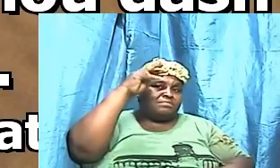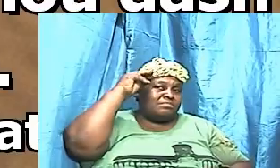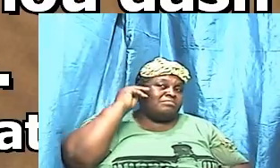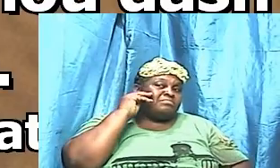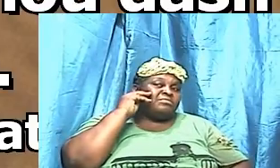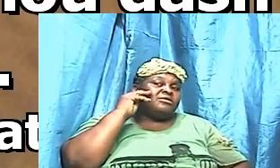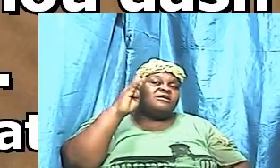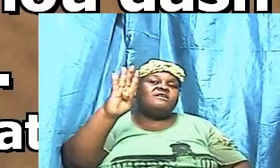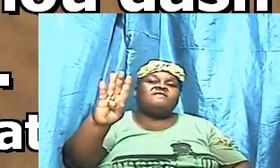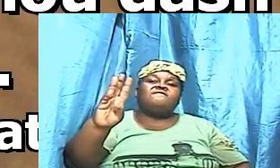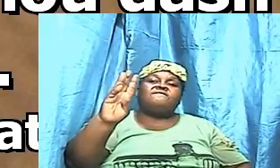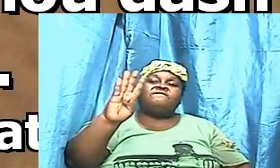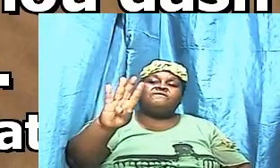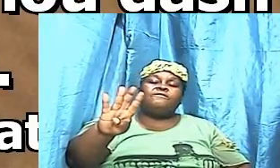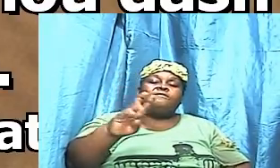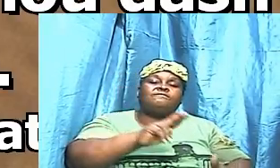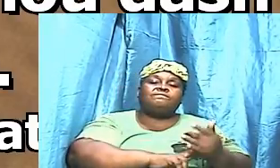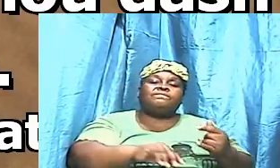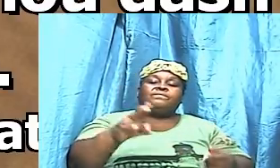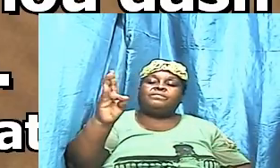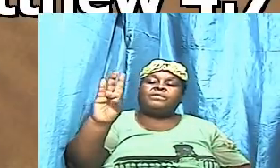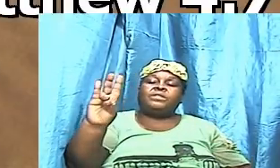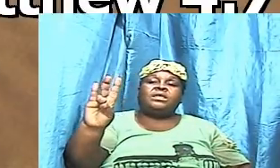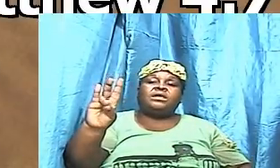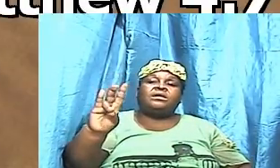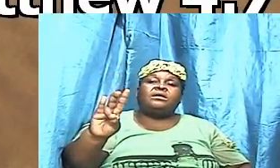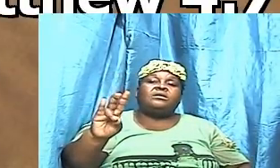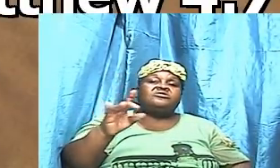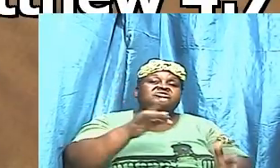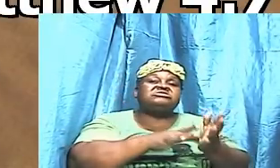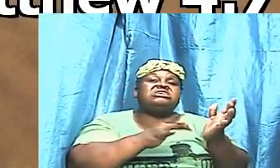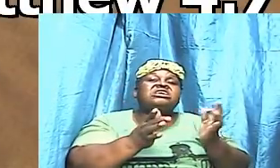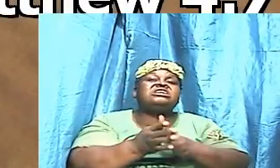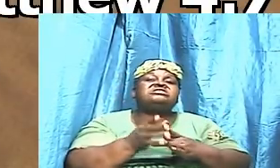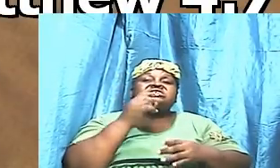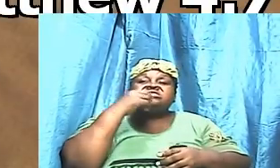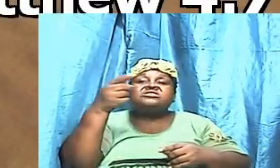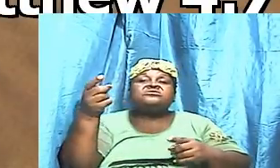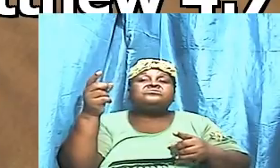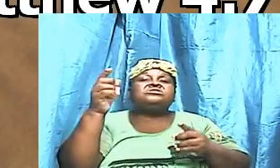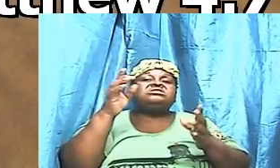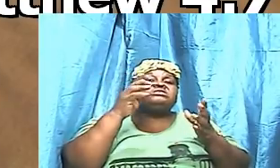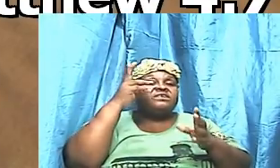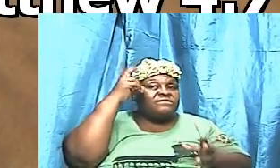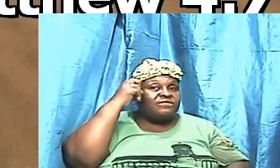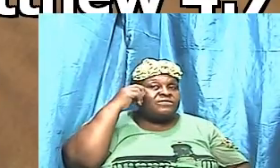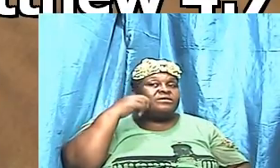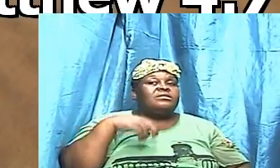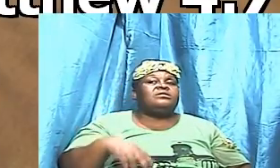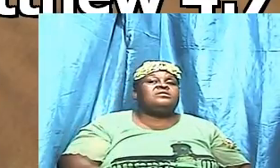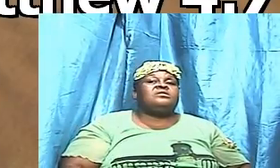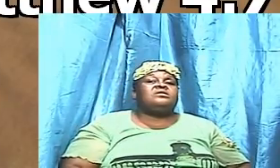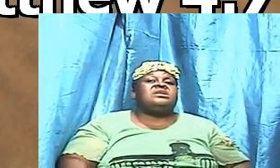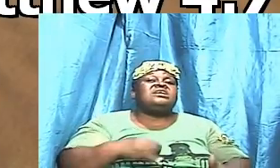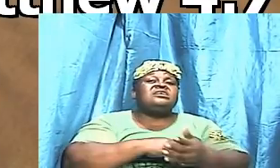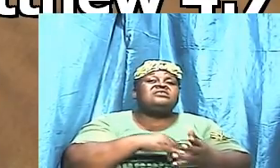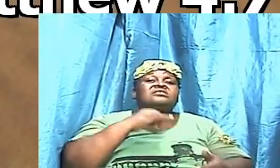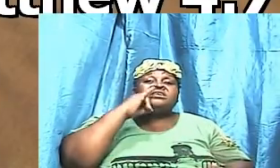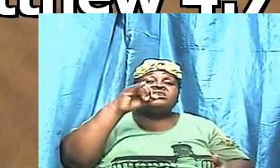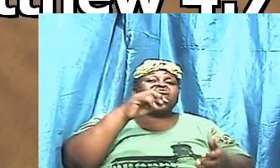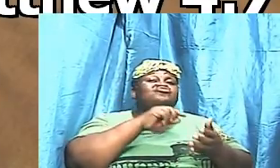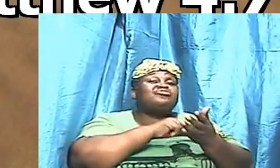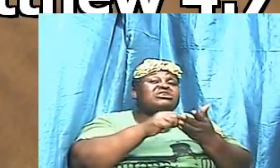and verse 7 now Jesus told the devil again Jesus said unto him it